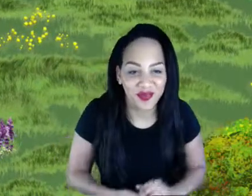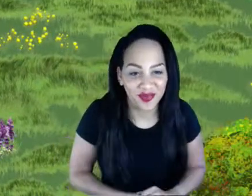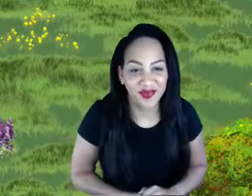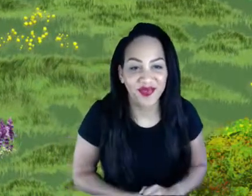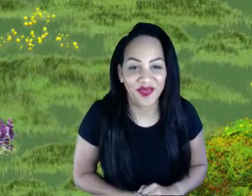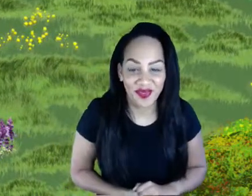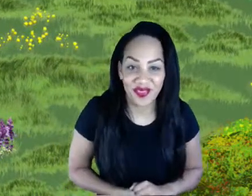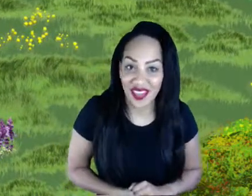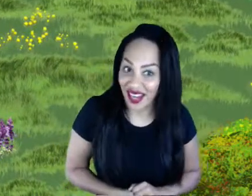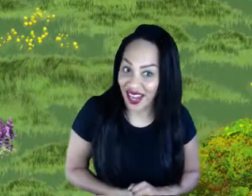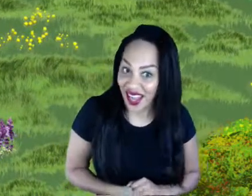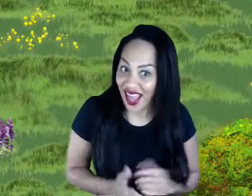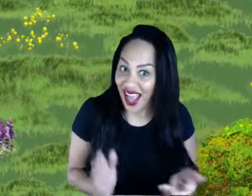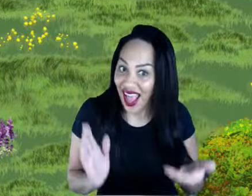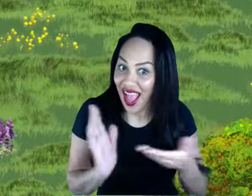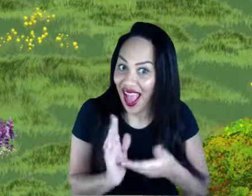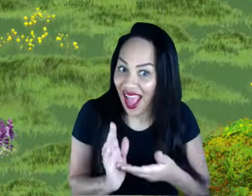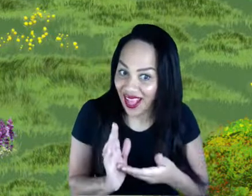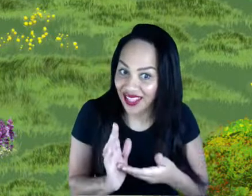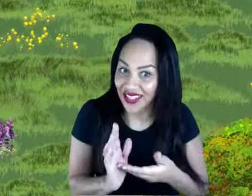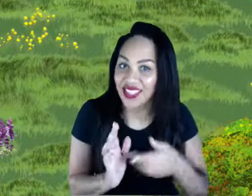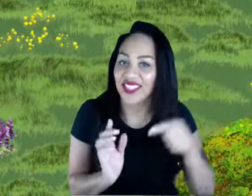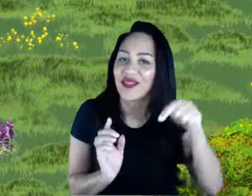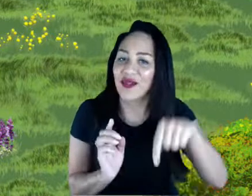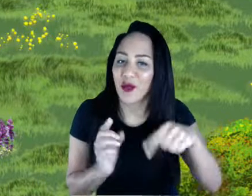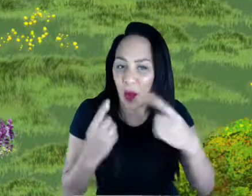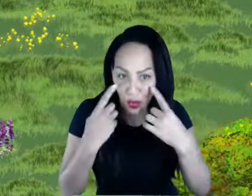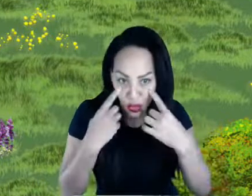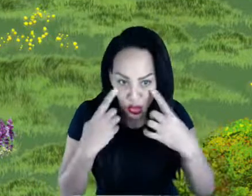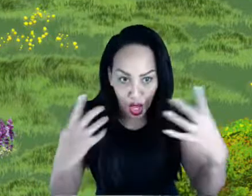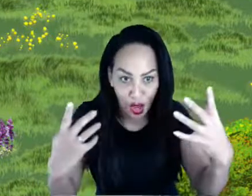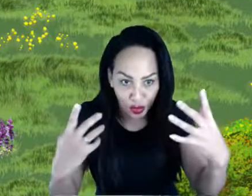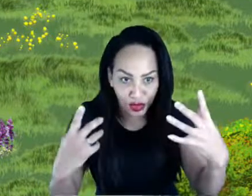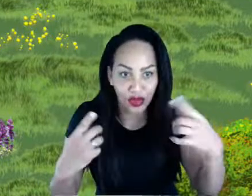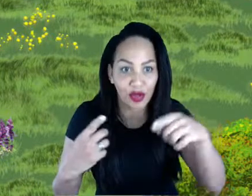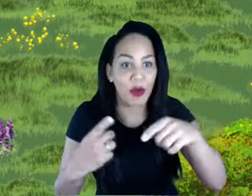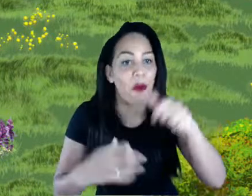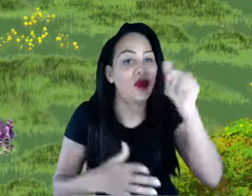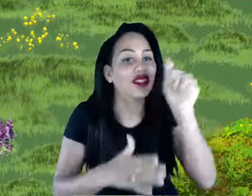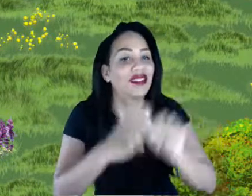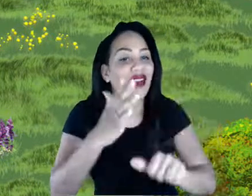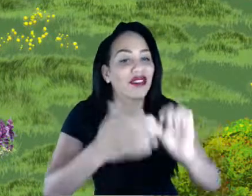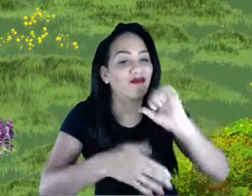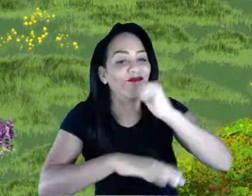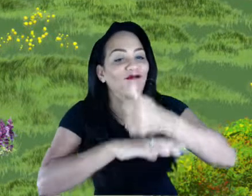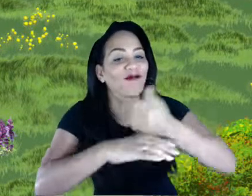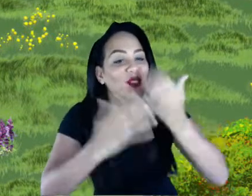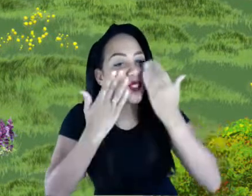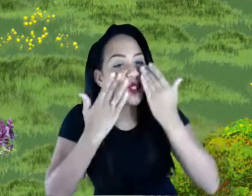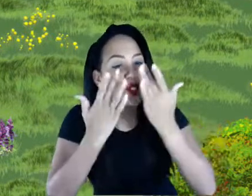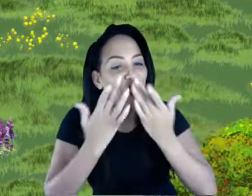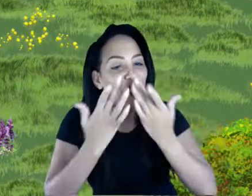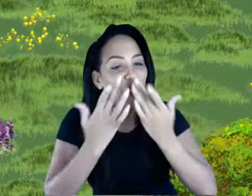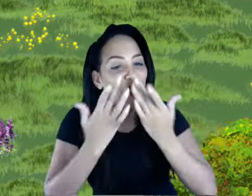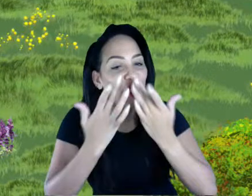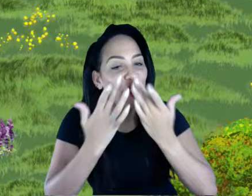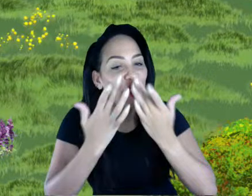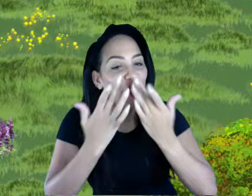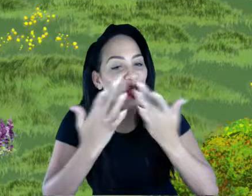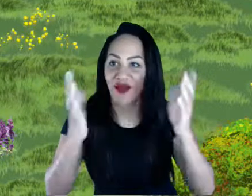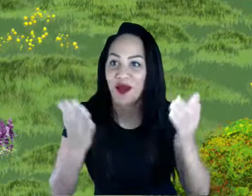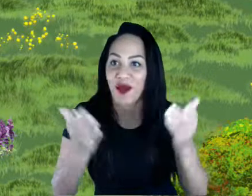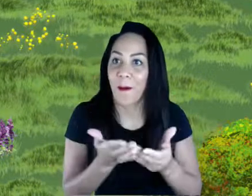And for the, for the shows, when we start to do shows in this world, Marv will actually be here live rather than hearing his music.